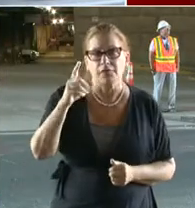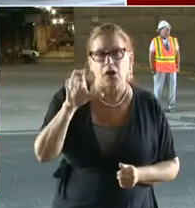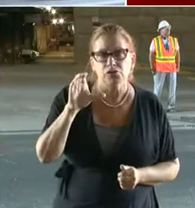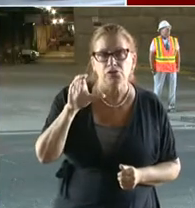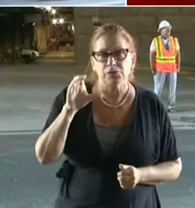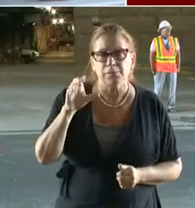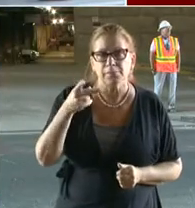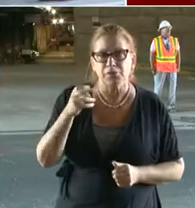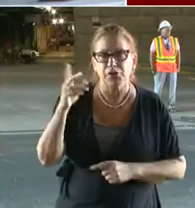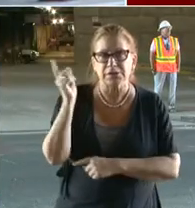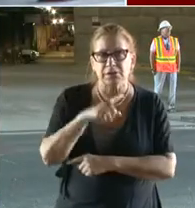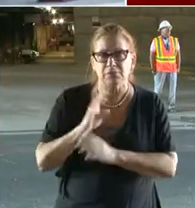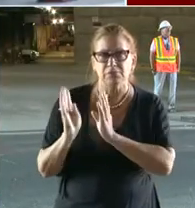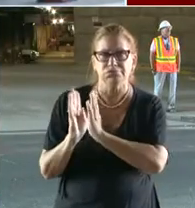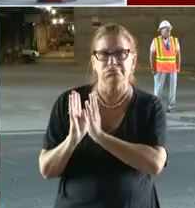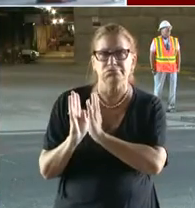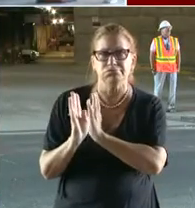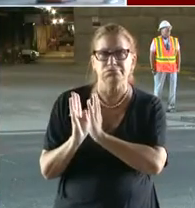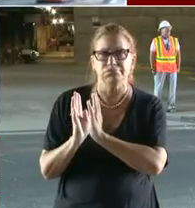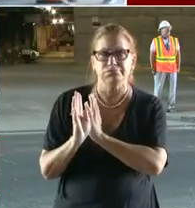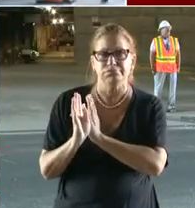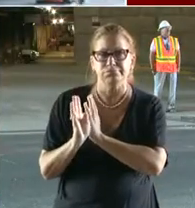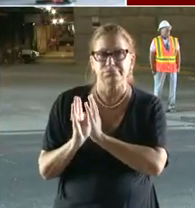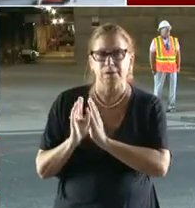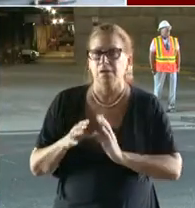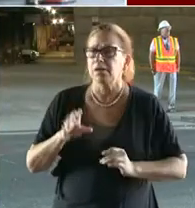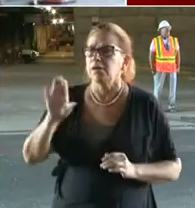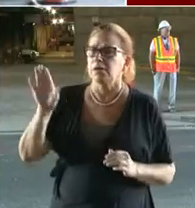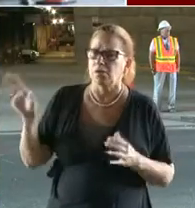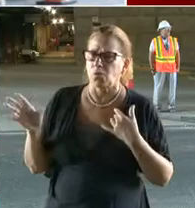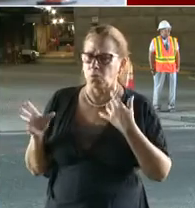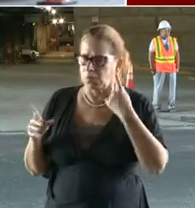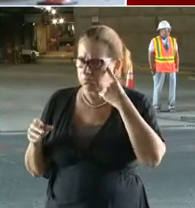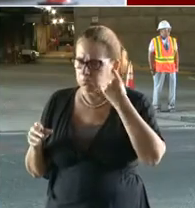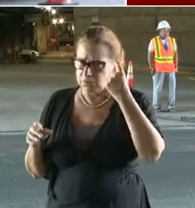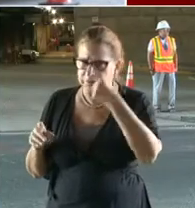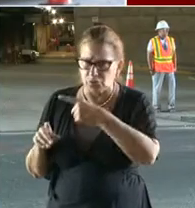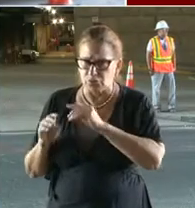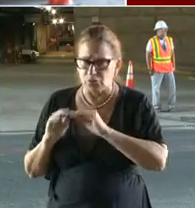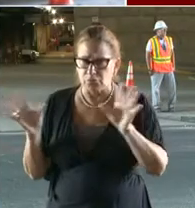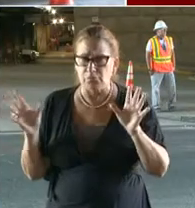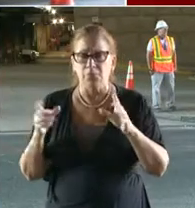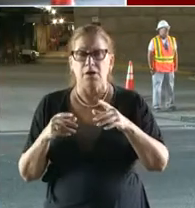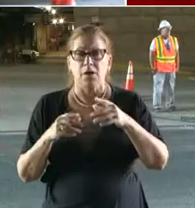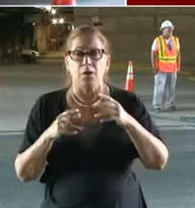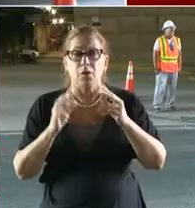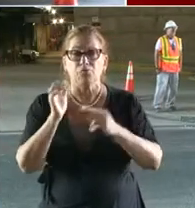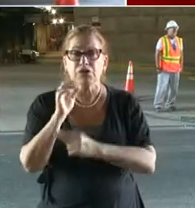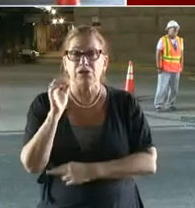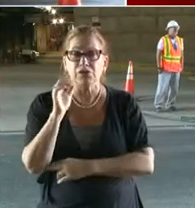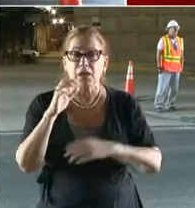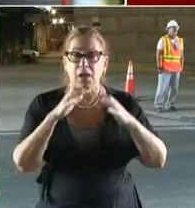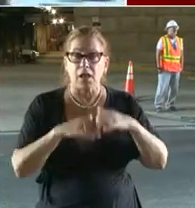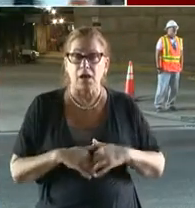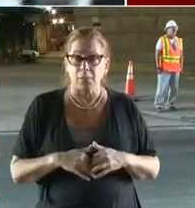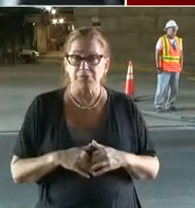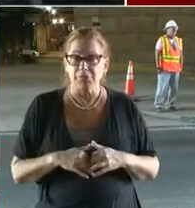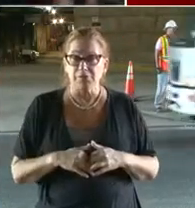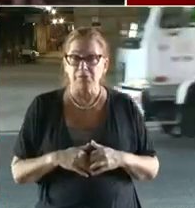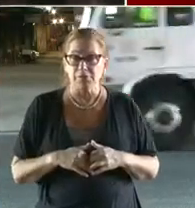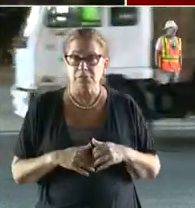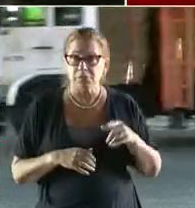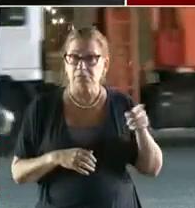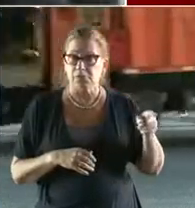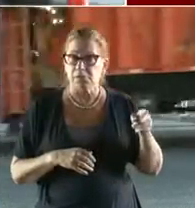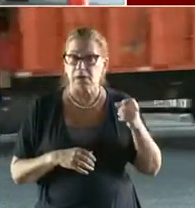was not used regularly. So I just want to make sure I heard you correctly. So the bridge that collapsed, you counted only 11 people per day using